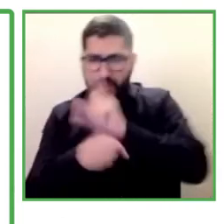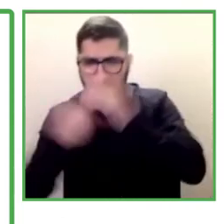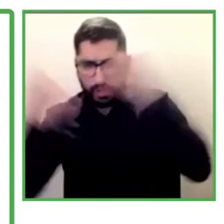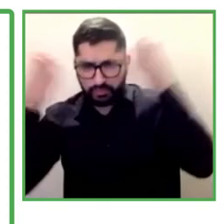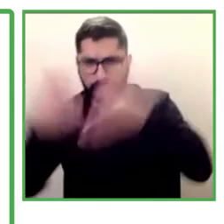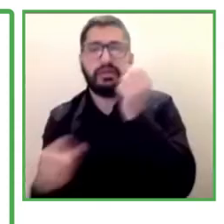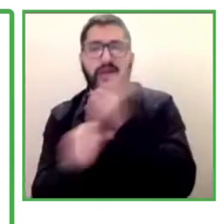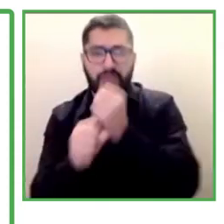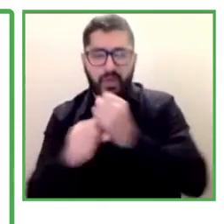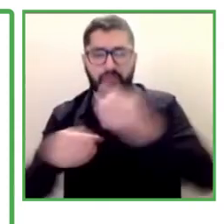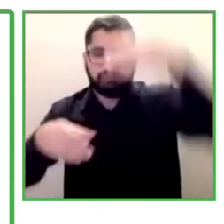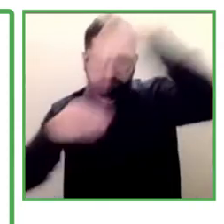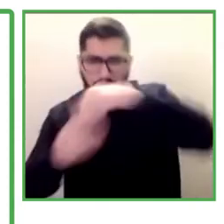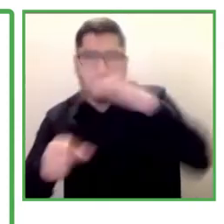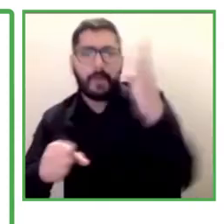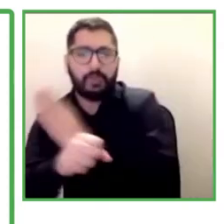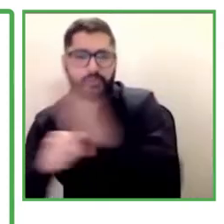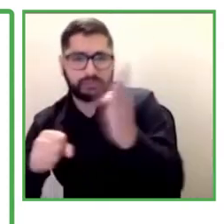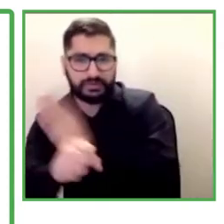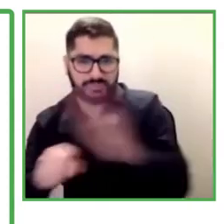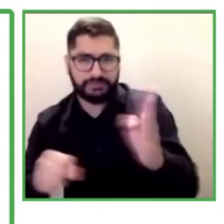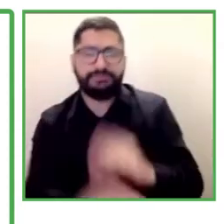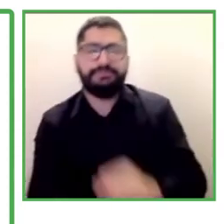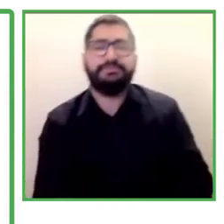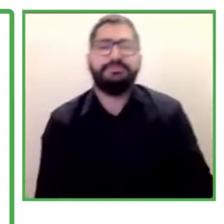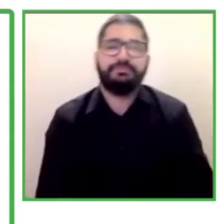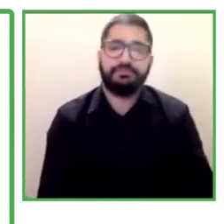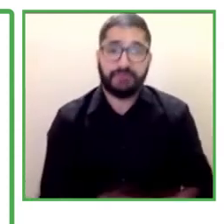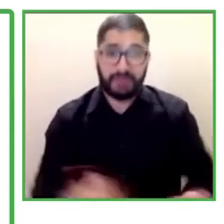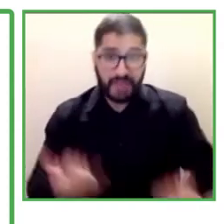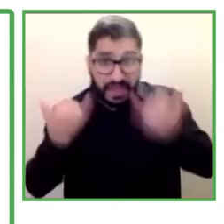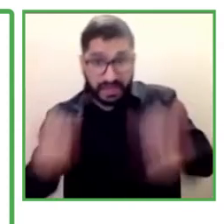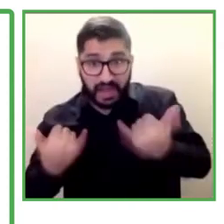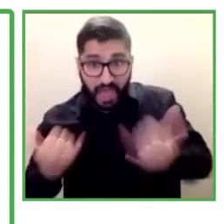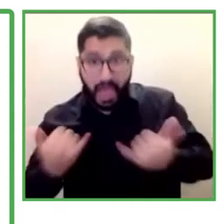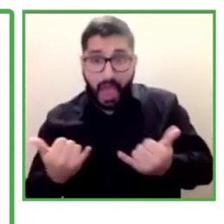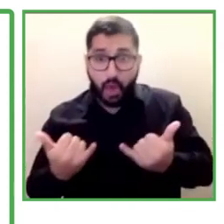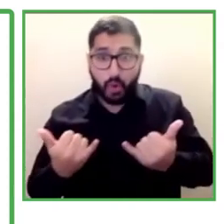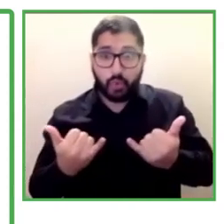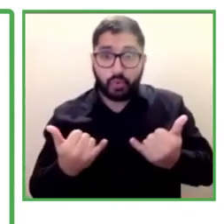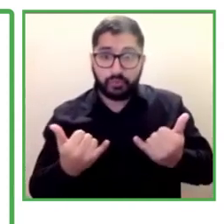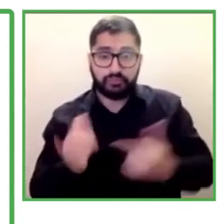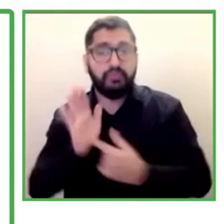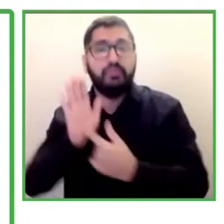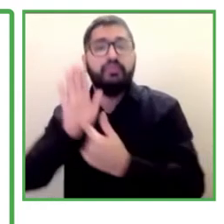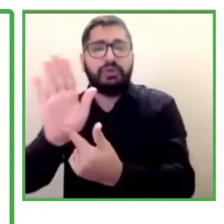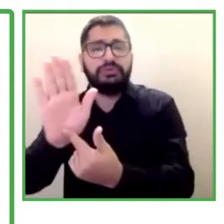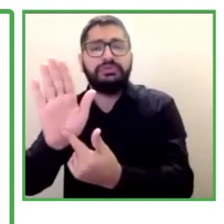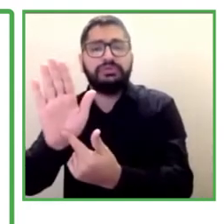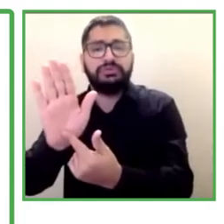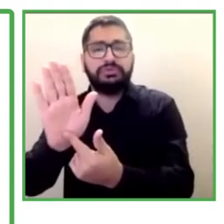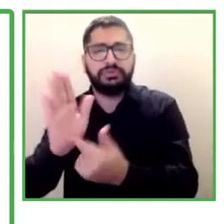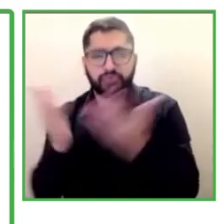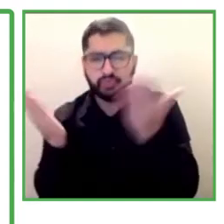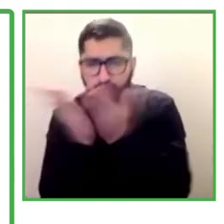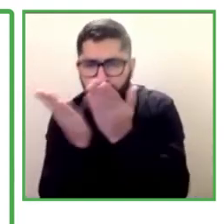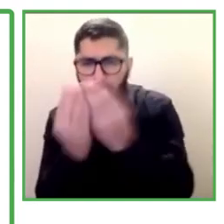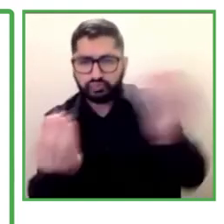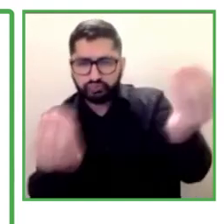And we are also implementing a study on the assessment of the